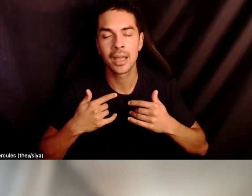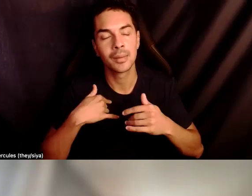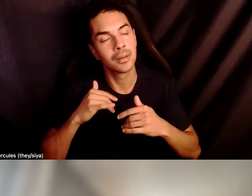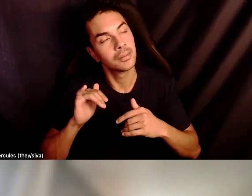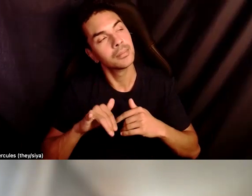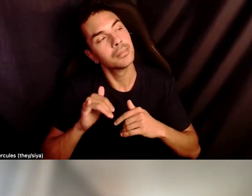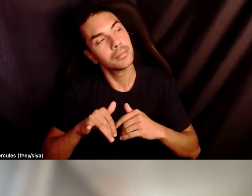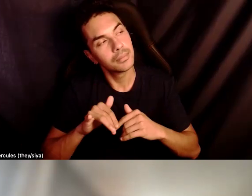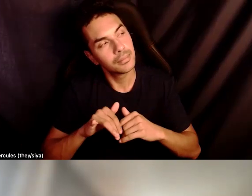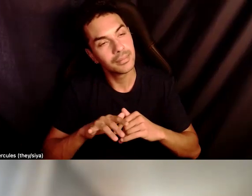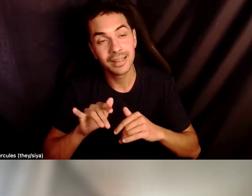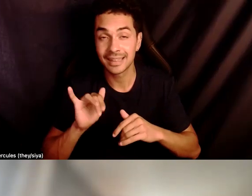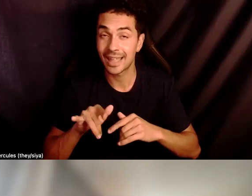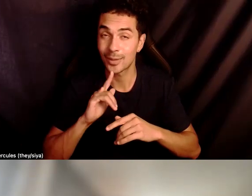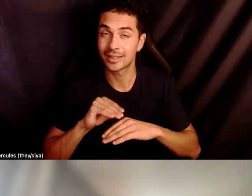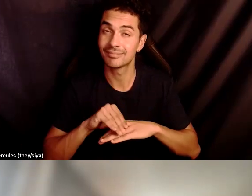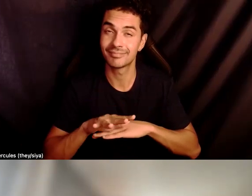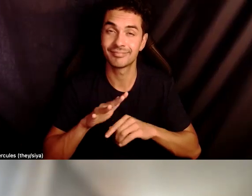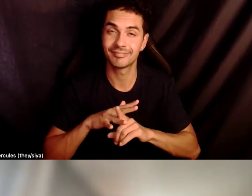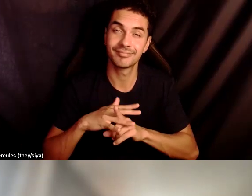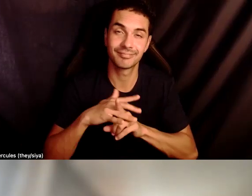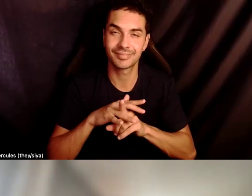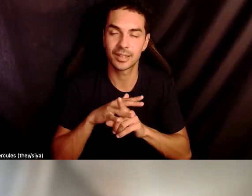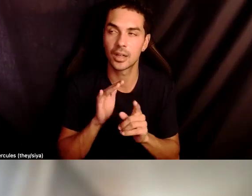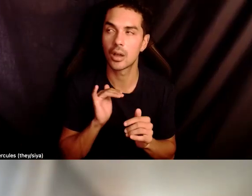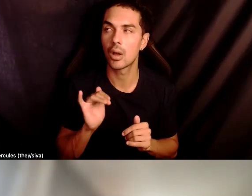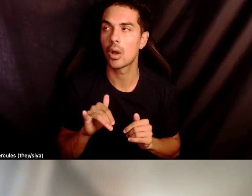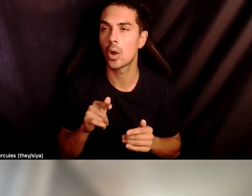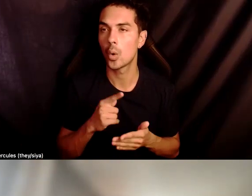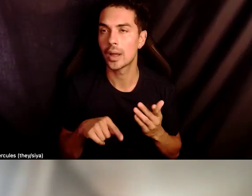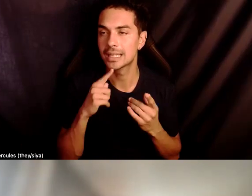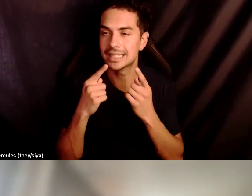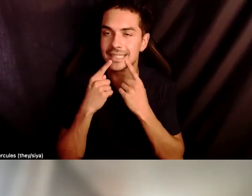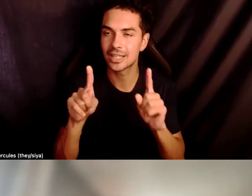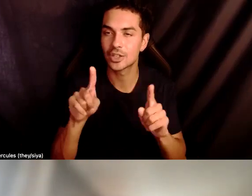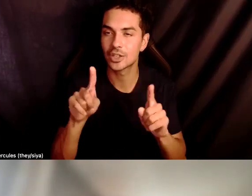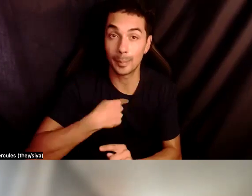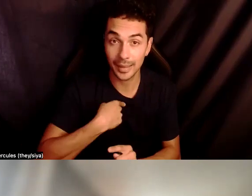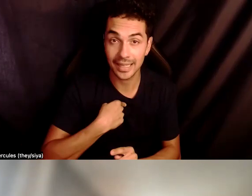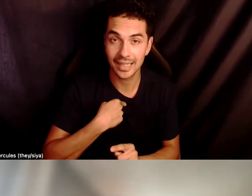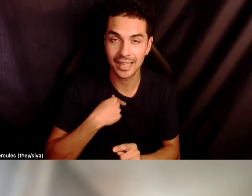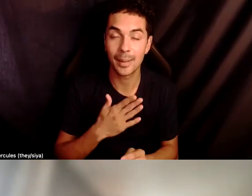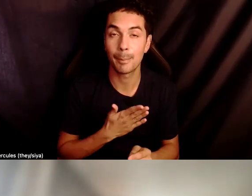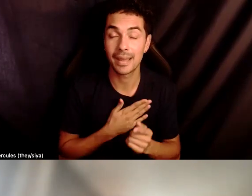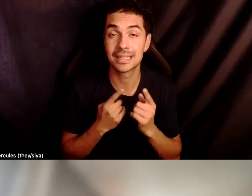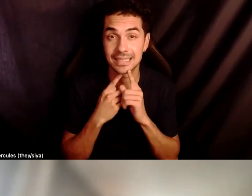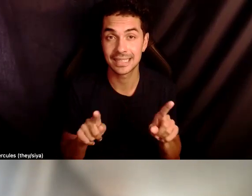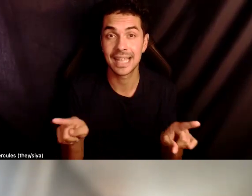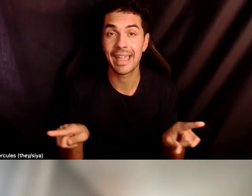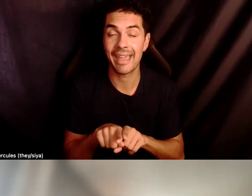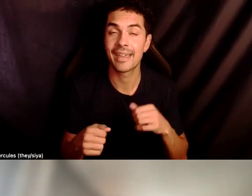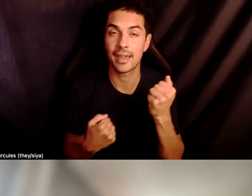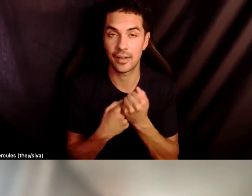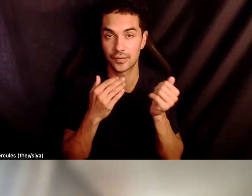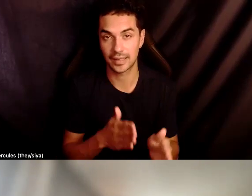that kind of informed me about what I felt like was success. Because the success that I felt like as an advocate,